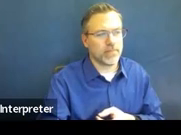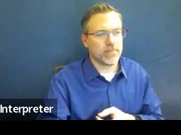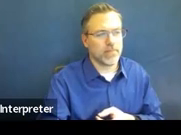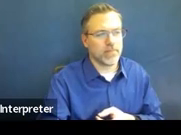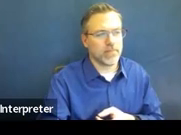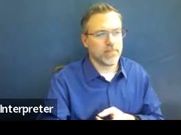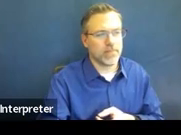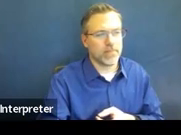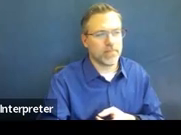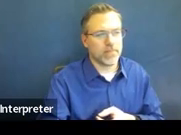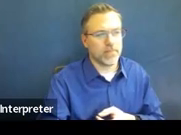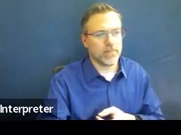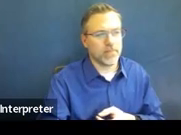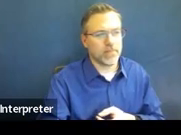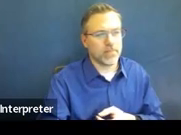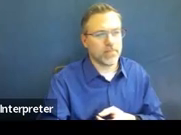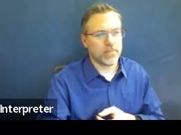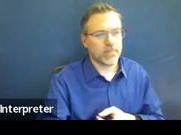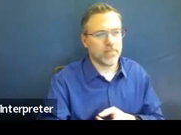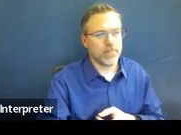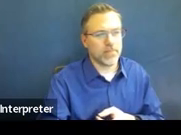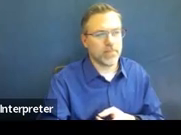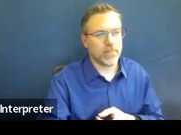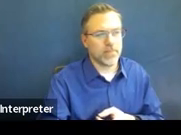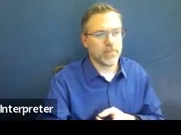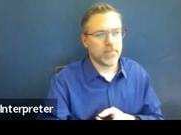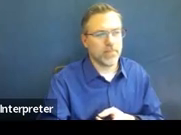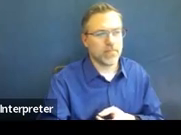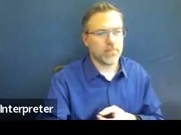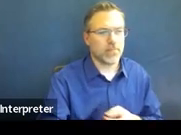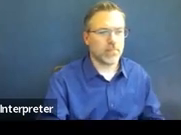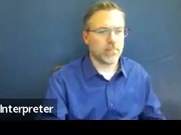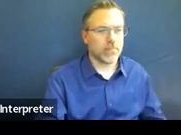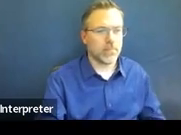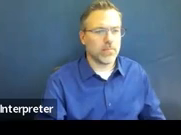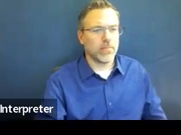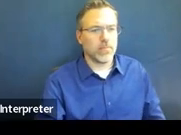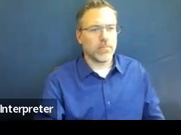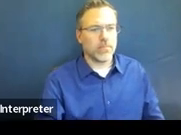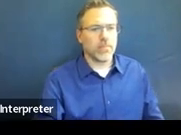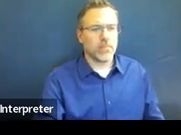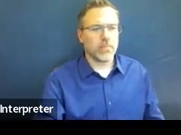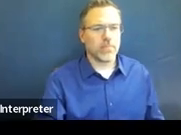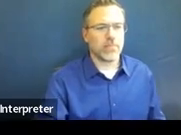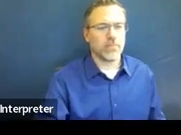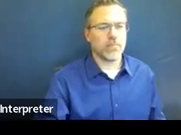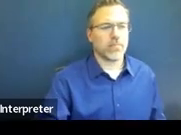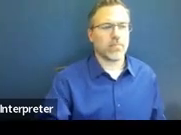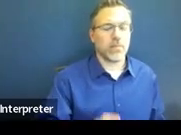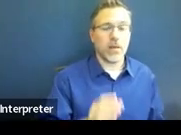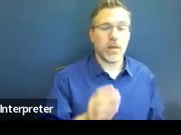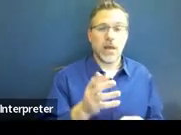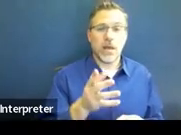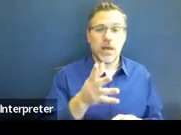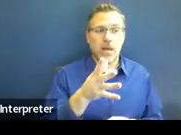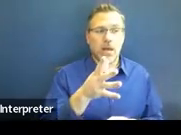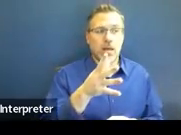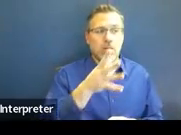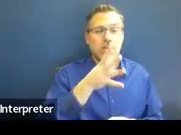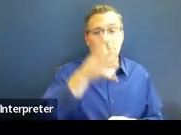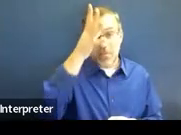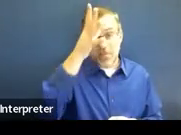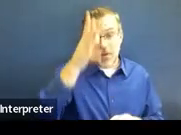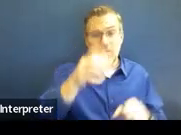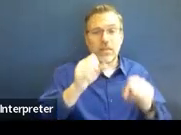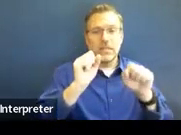the last time we've talked about the written notice is that you can waive or the parents can waive their seven-day notice at